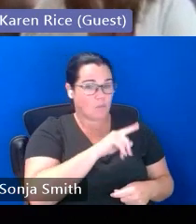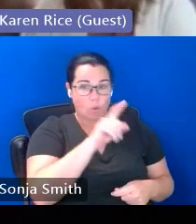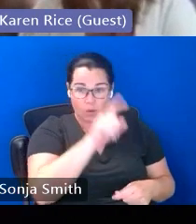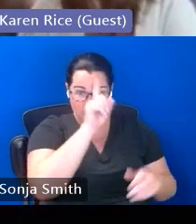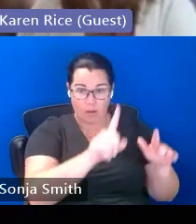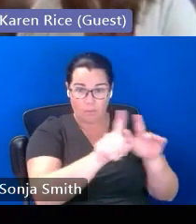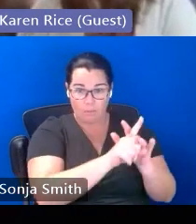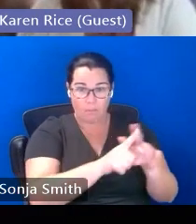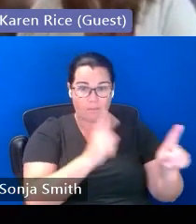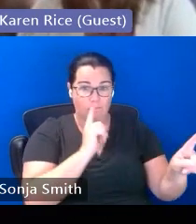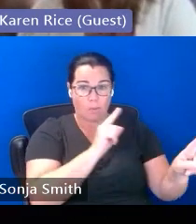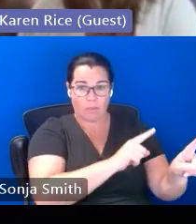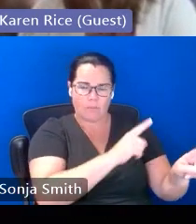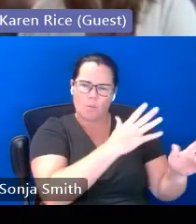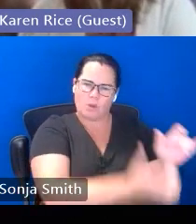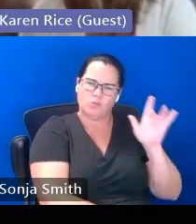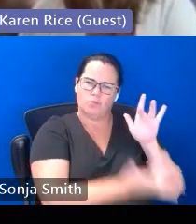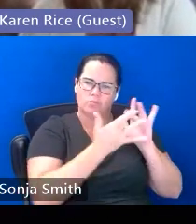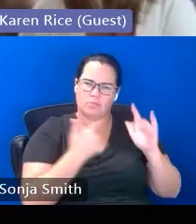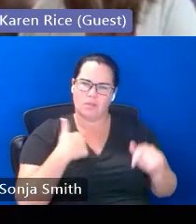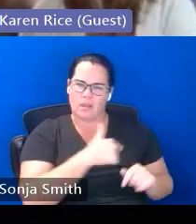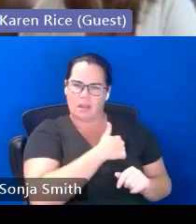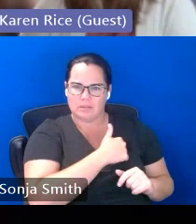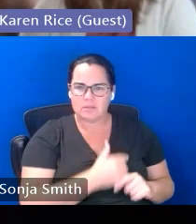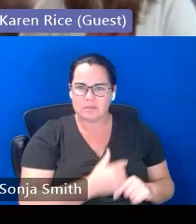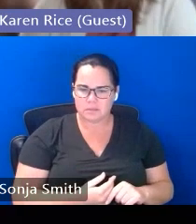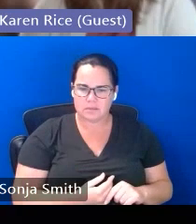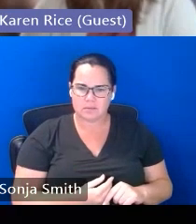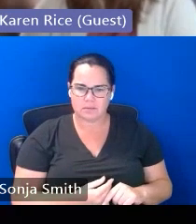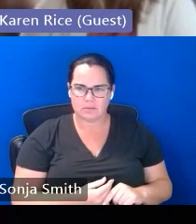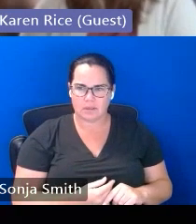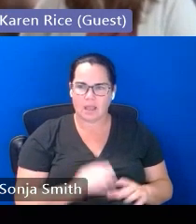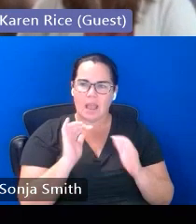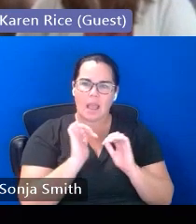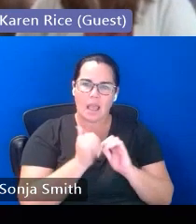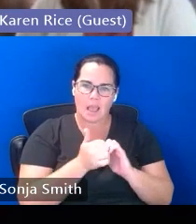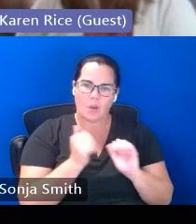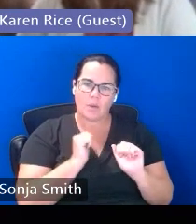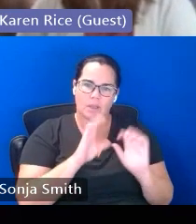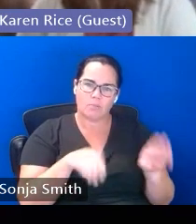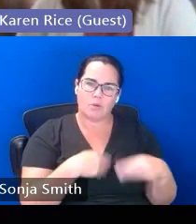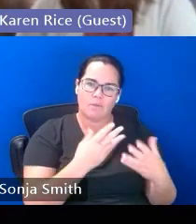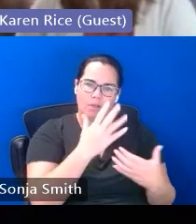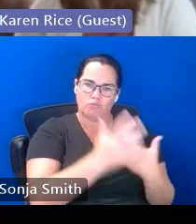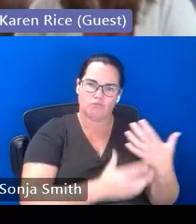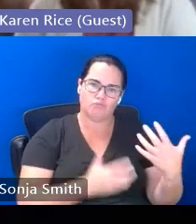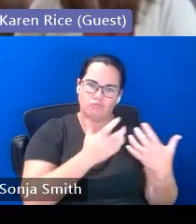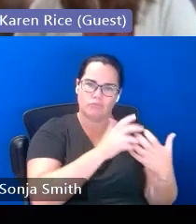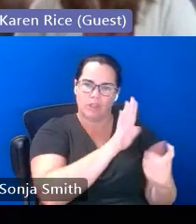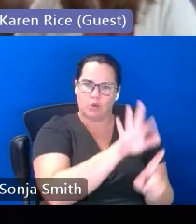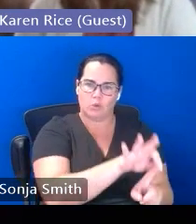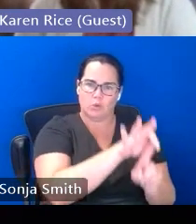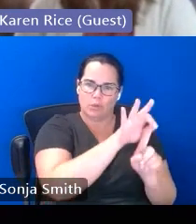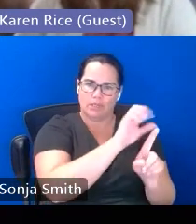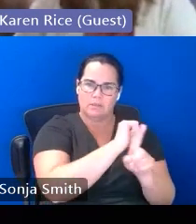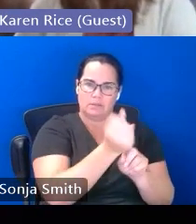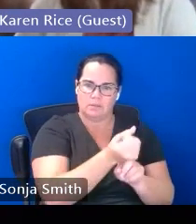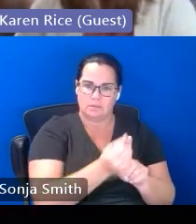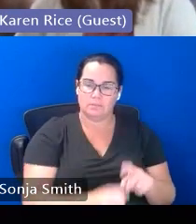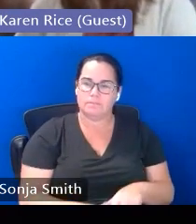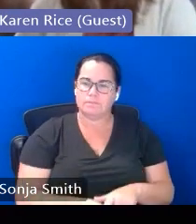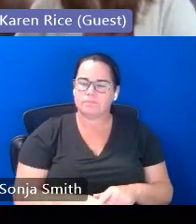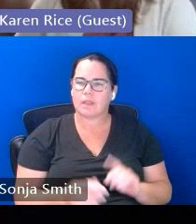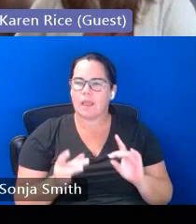things like that and we want to really think about how we can accommodate unique circumstances for students so i mentioned new